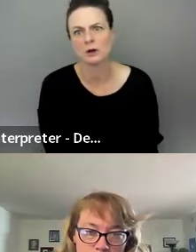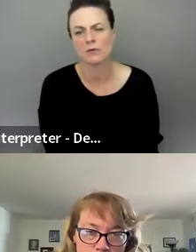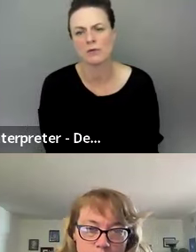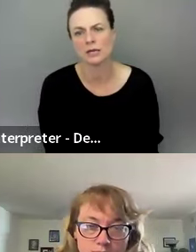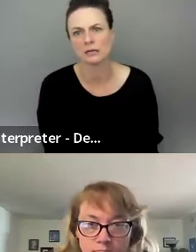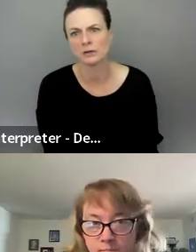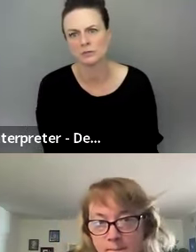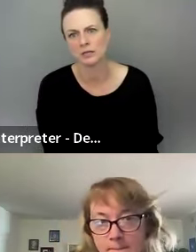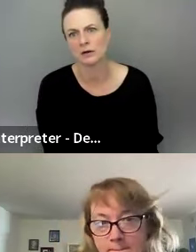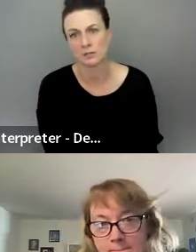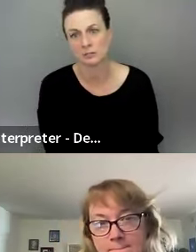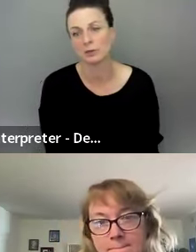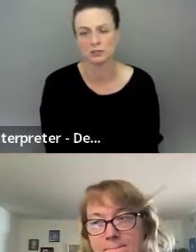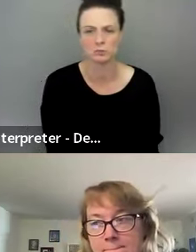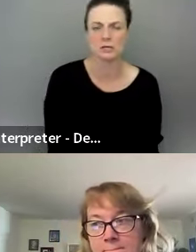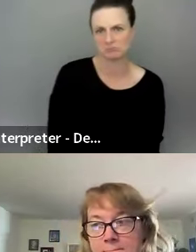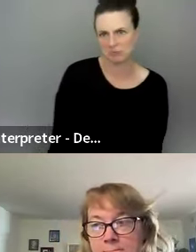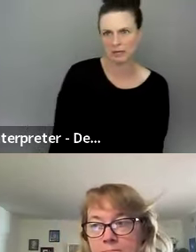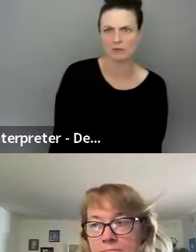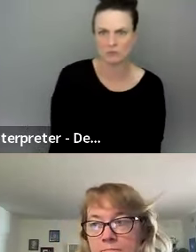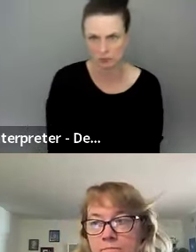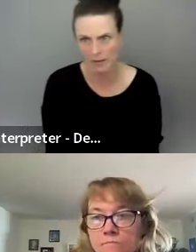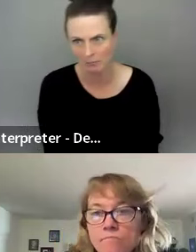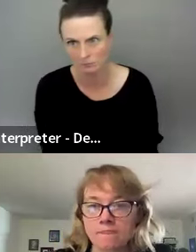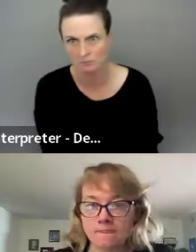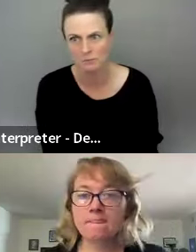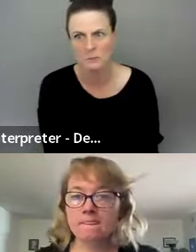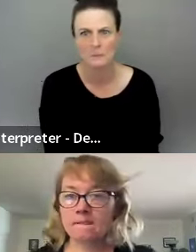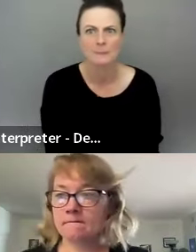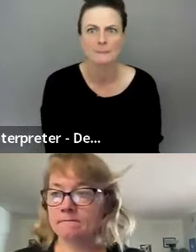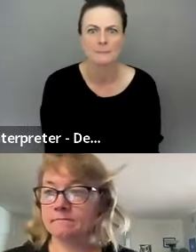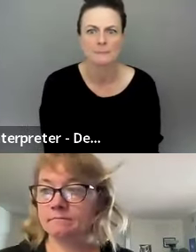so that they can understand how accessibility should be done at a conference format.